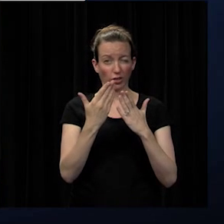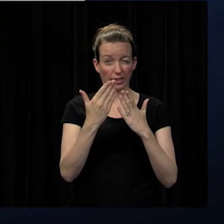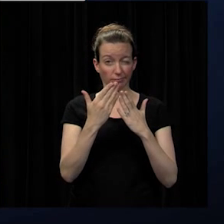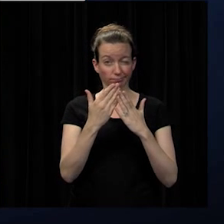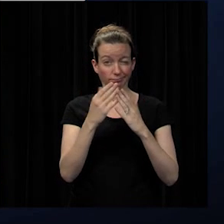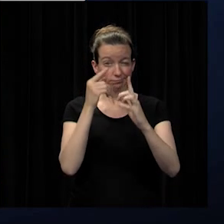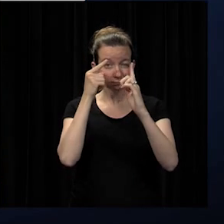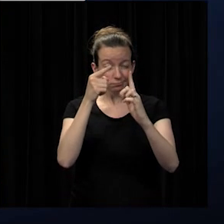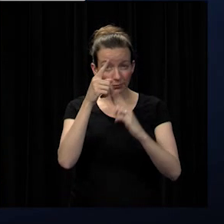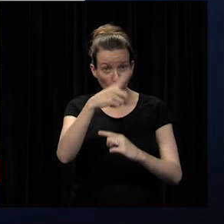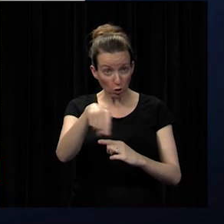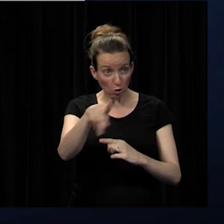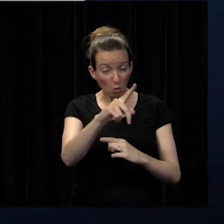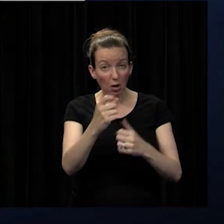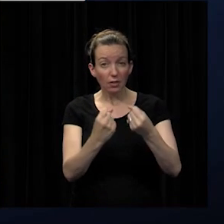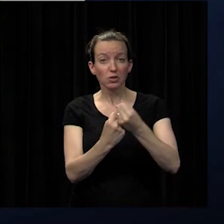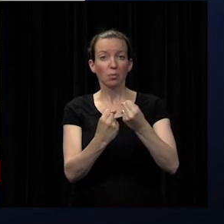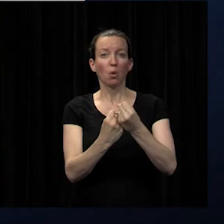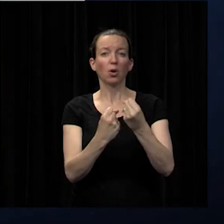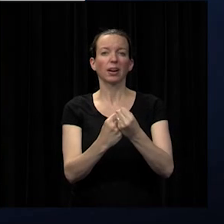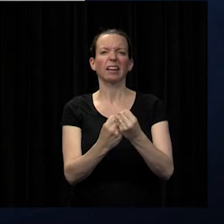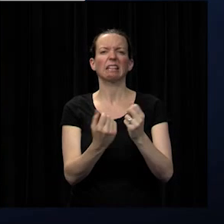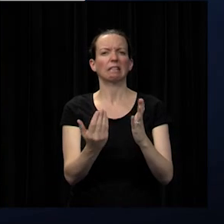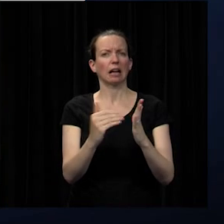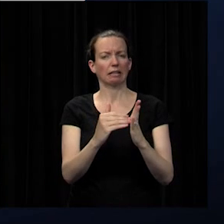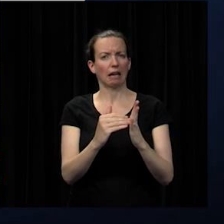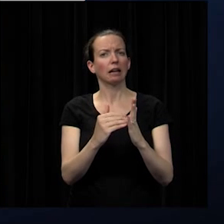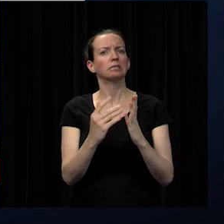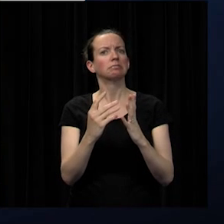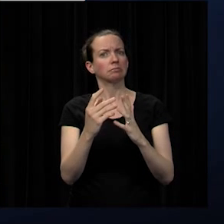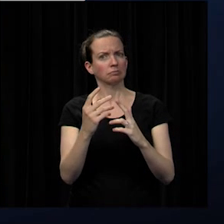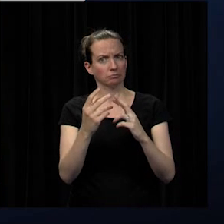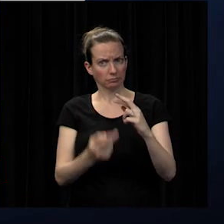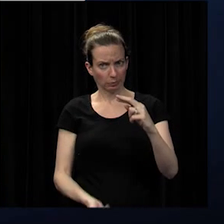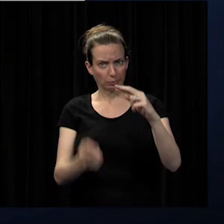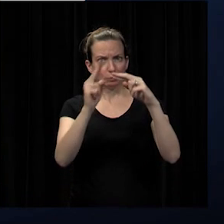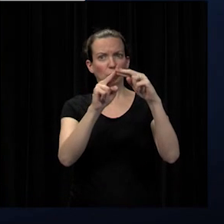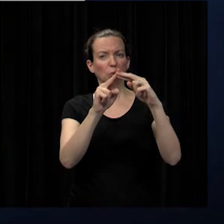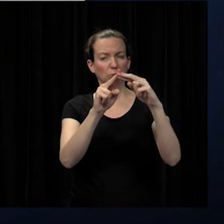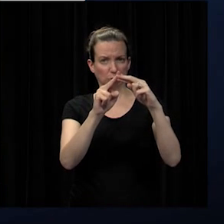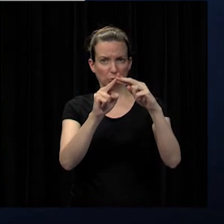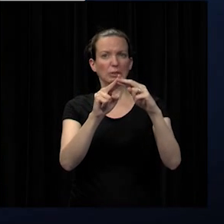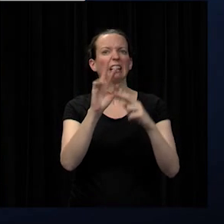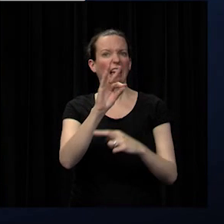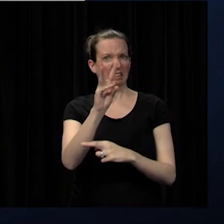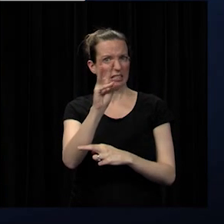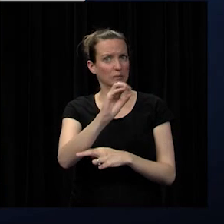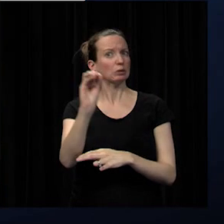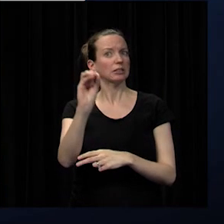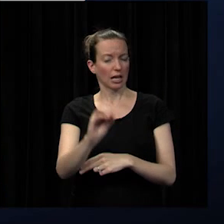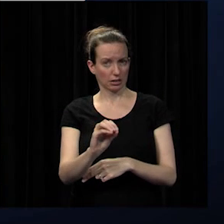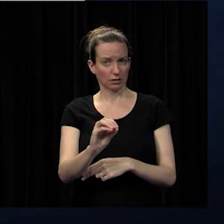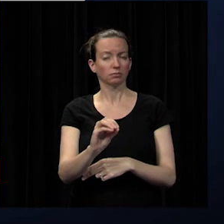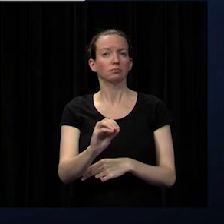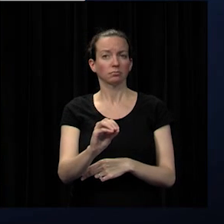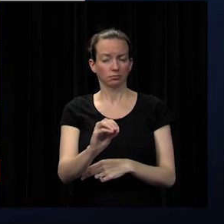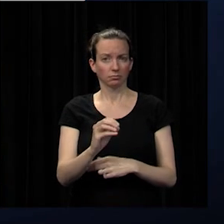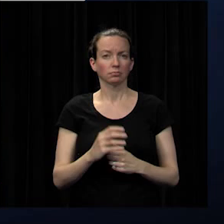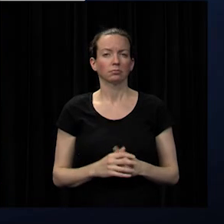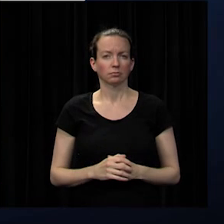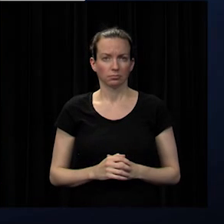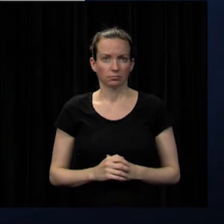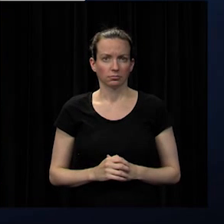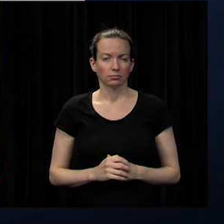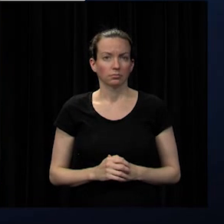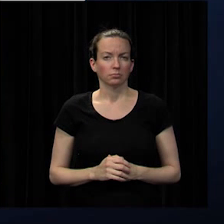of education and that was again a very high increase and a 96 percent for our respondents